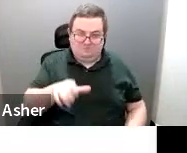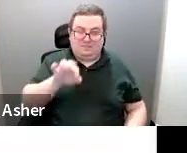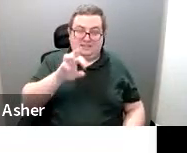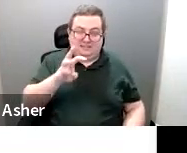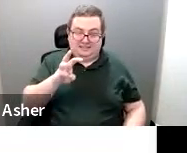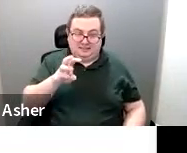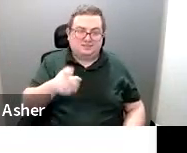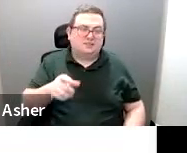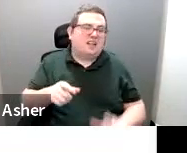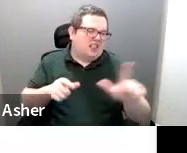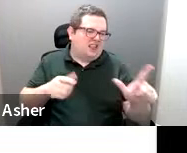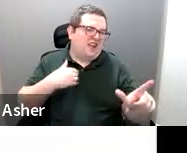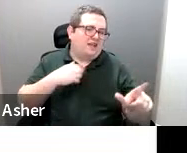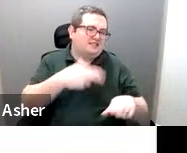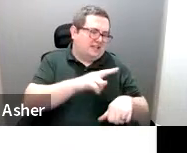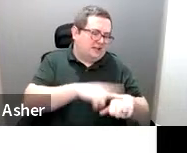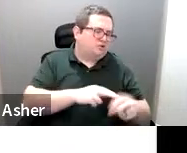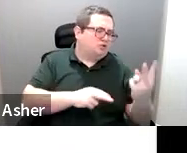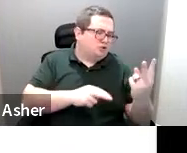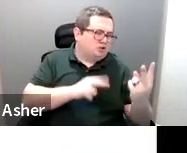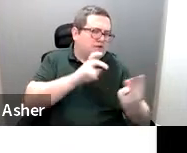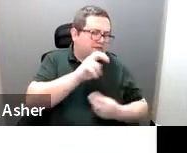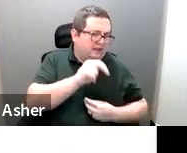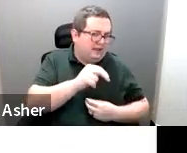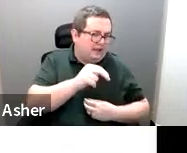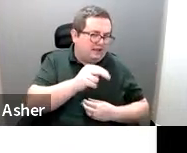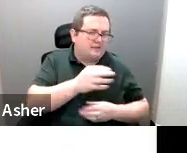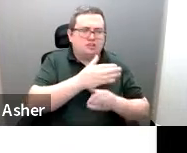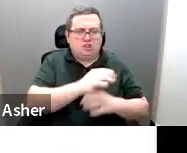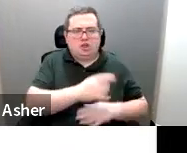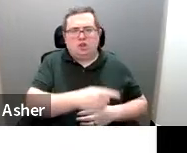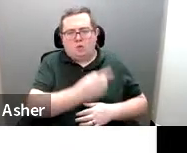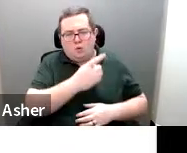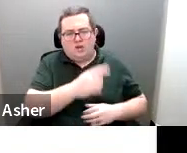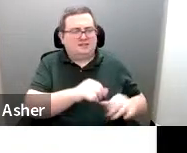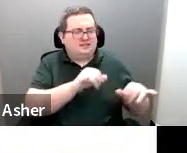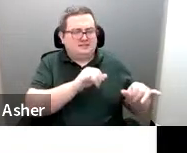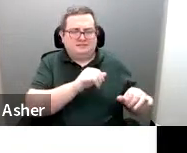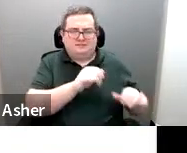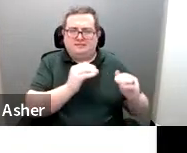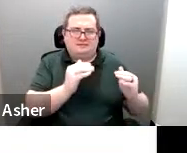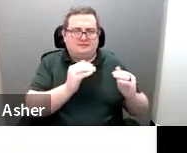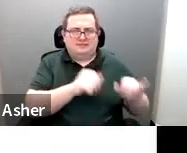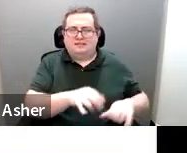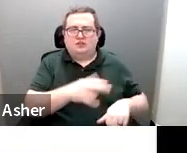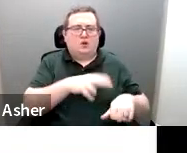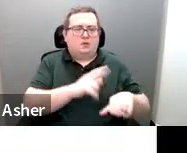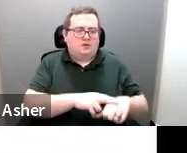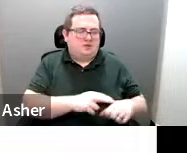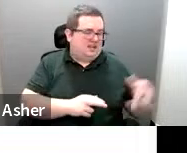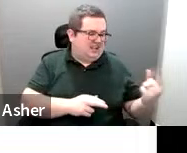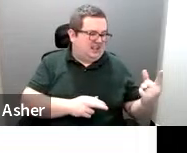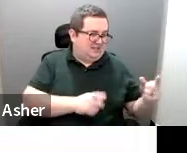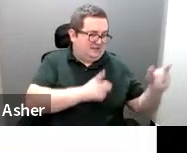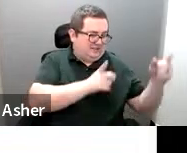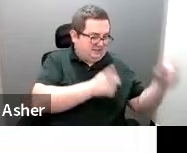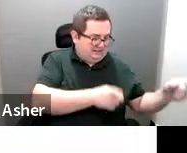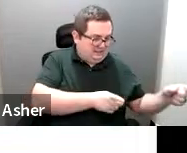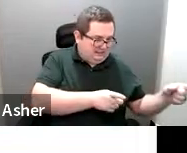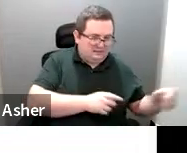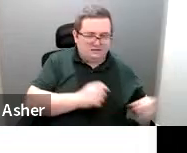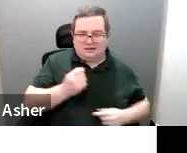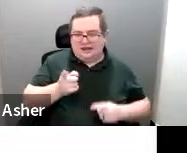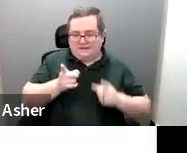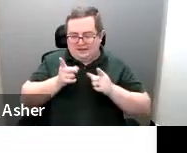two van spaces sharing a standard access aisle. So each space is 11 feet wide, the